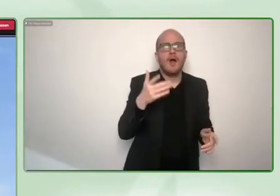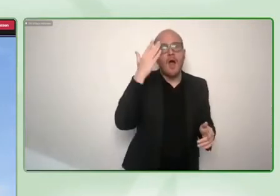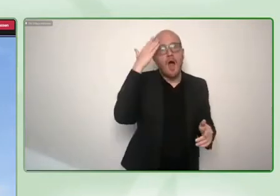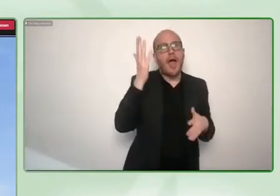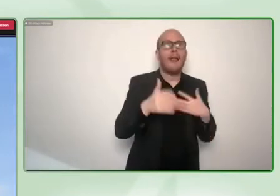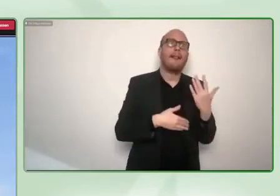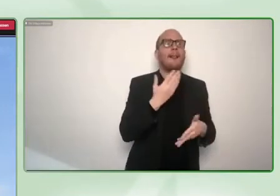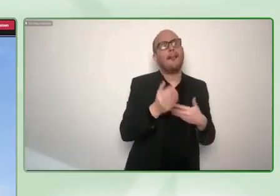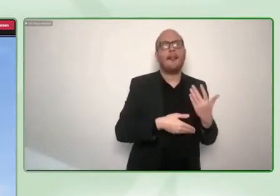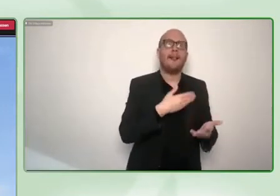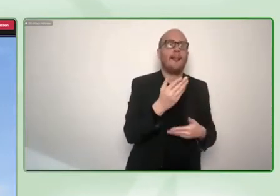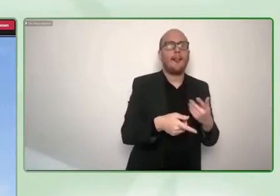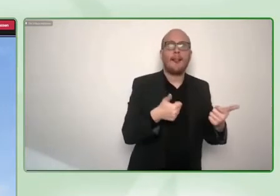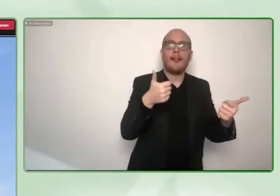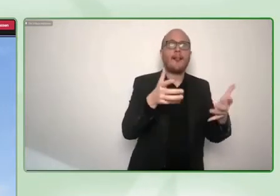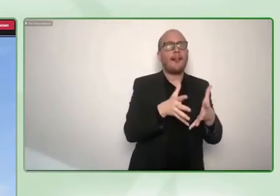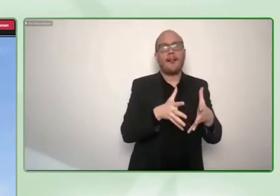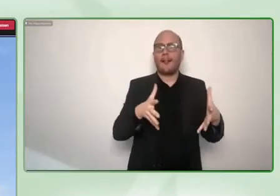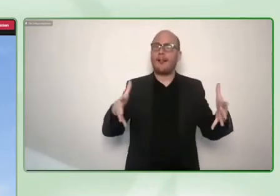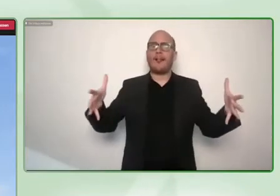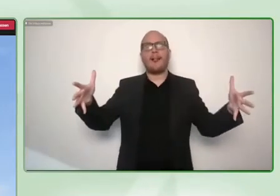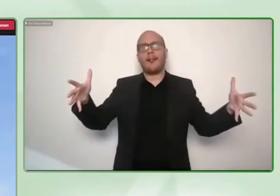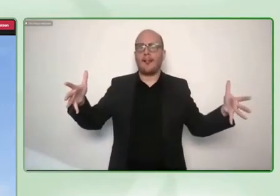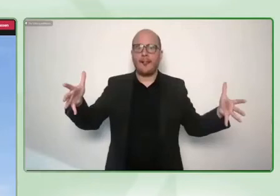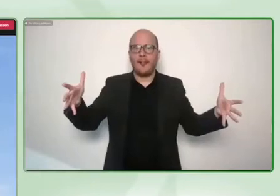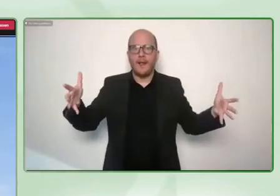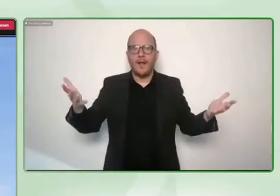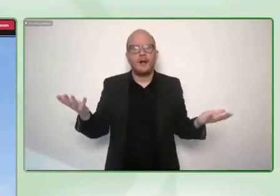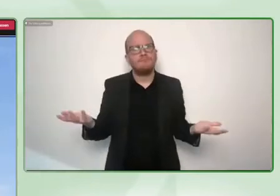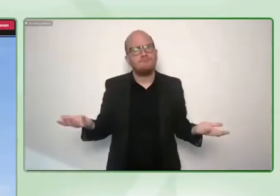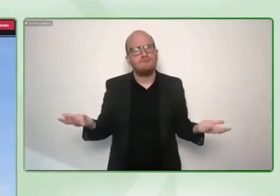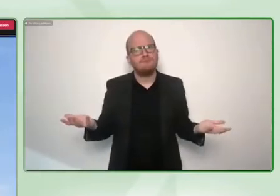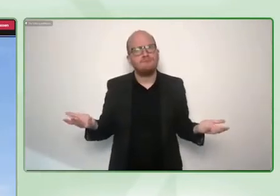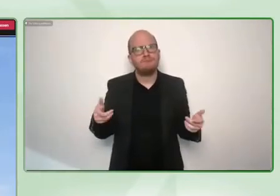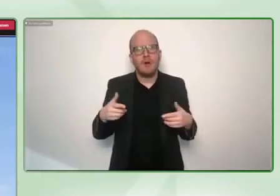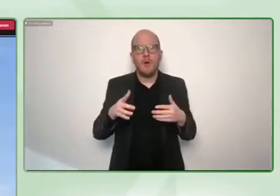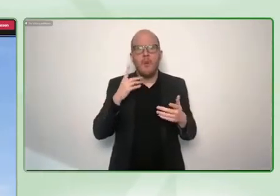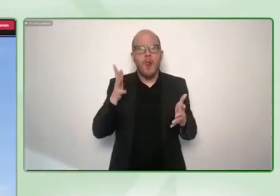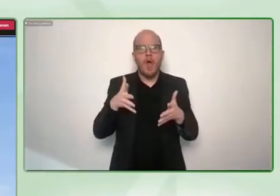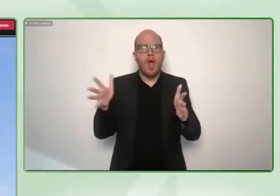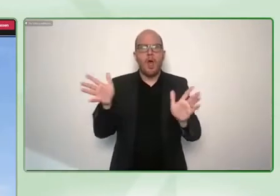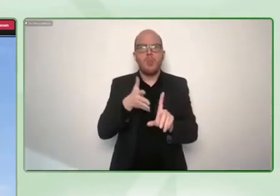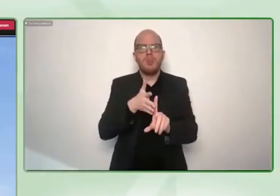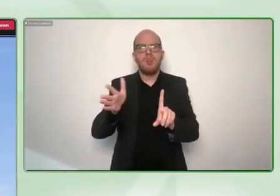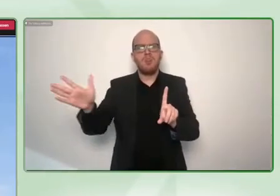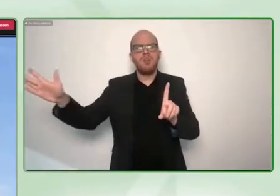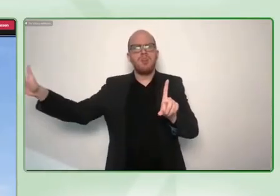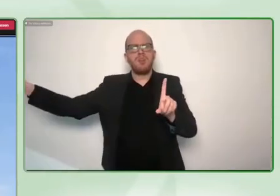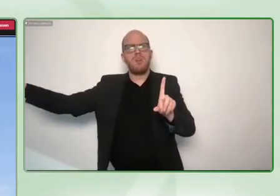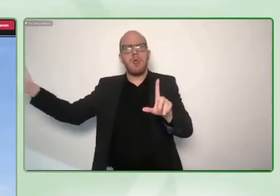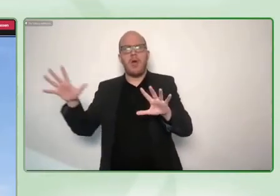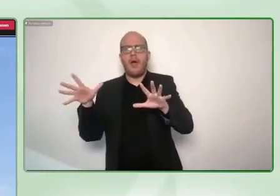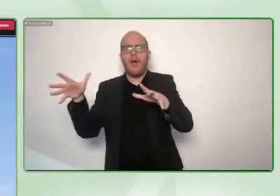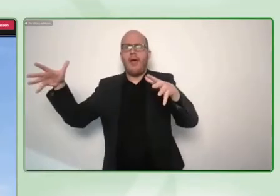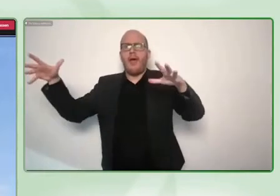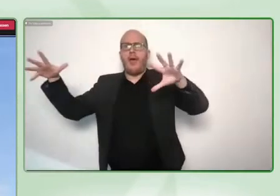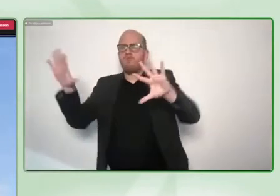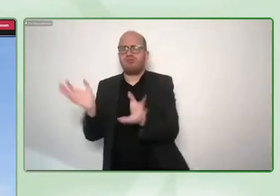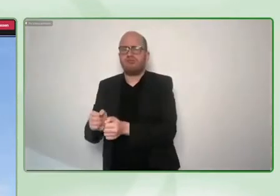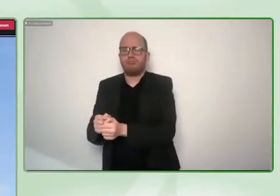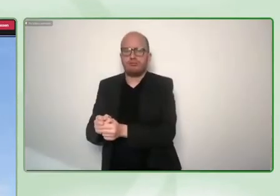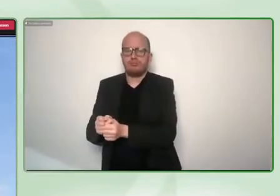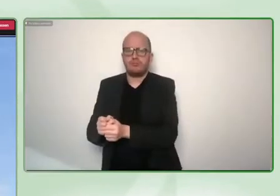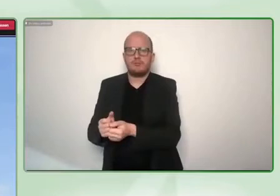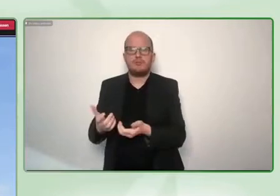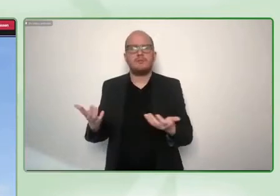because you have a leadership team that is very unique and that is good for the leadership team but usually people don't scale